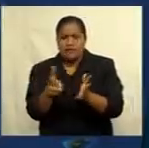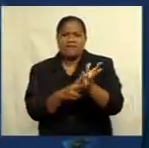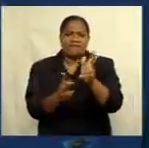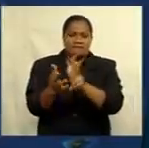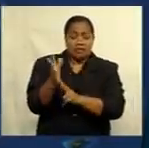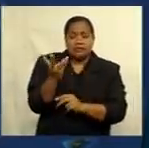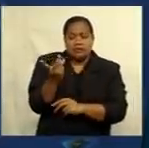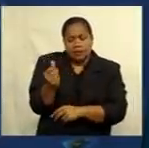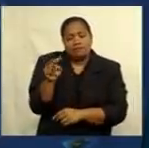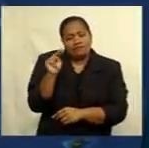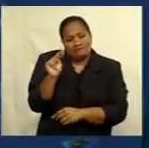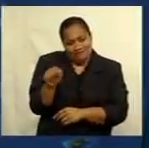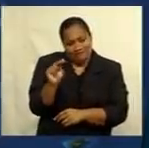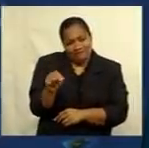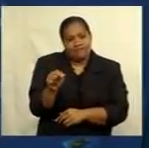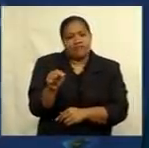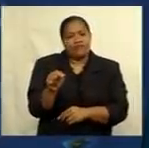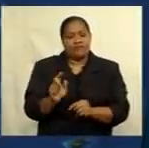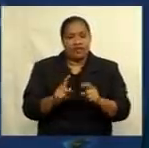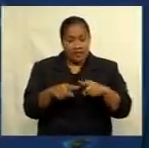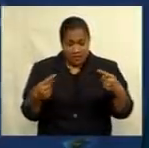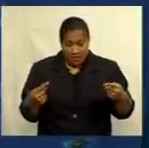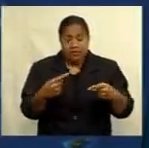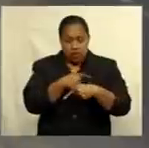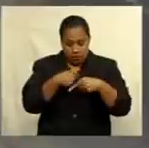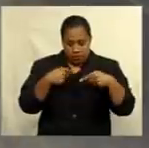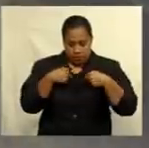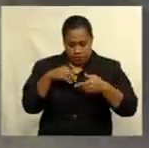essential items where we can be in to help.